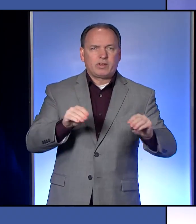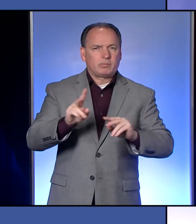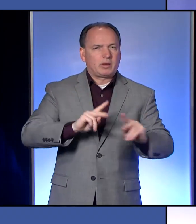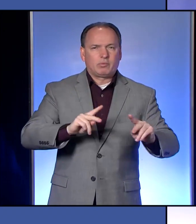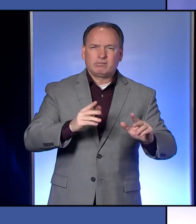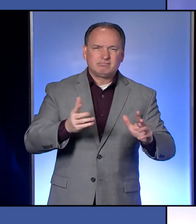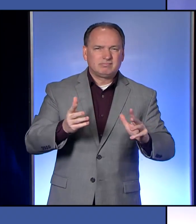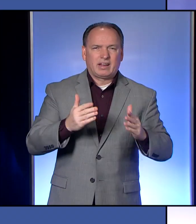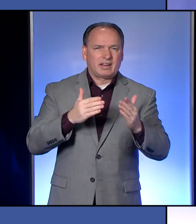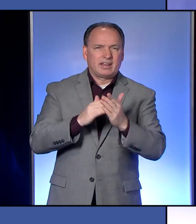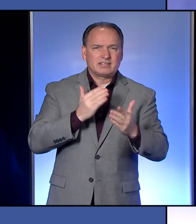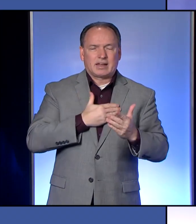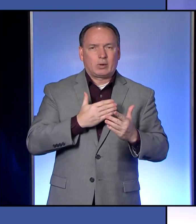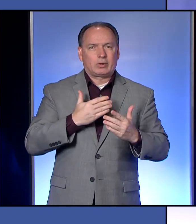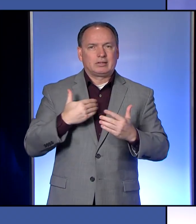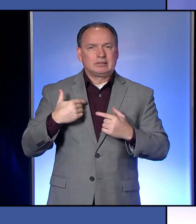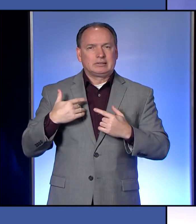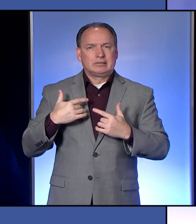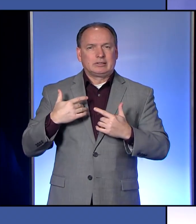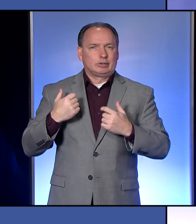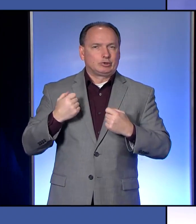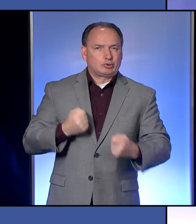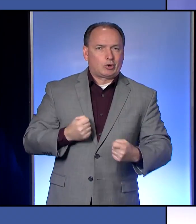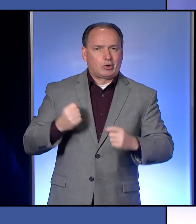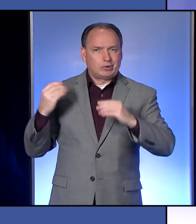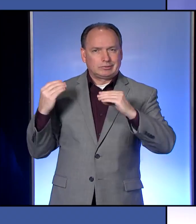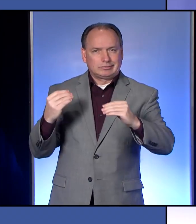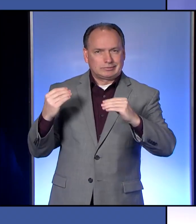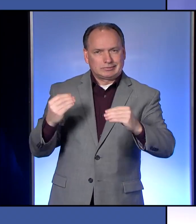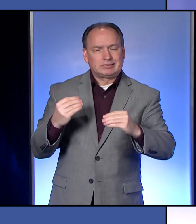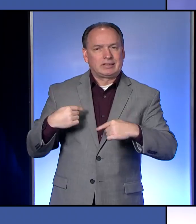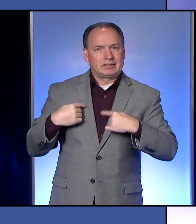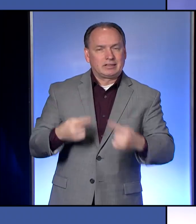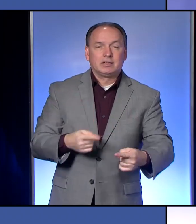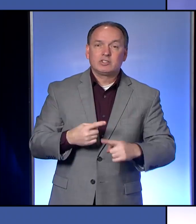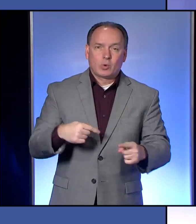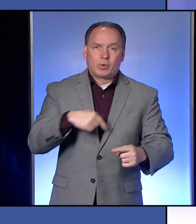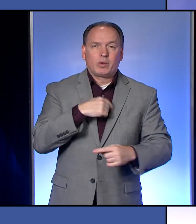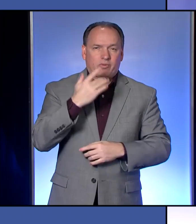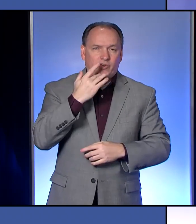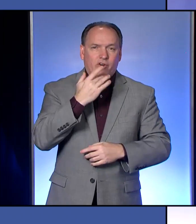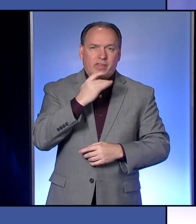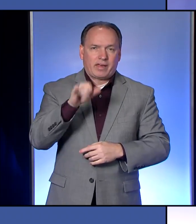against anything that we've talked about here for five or six weeks. So that's what we would prefer.